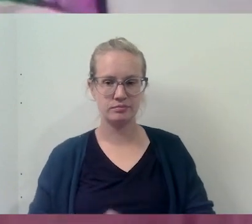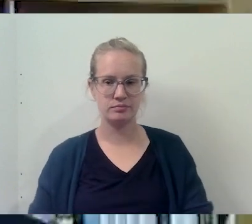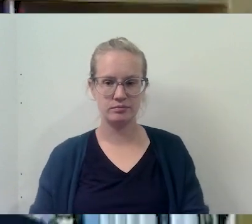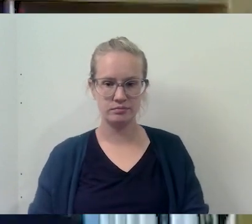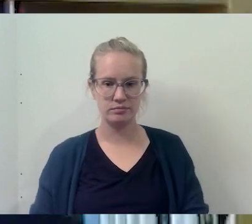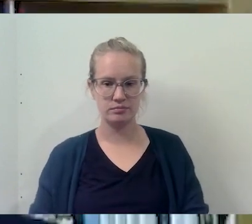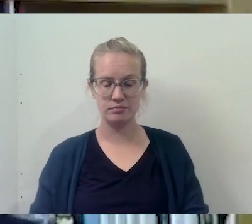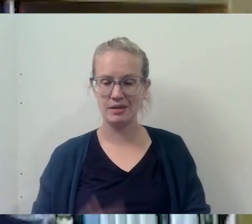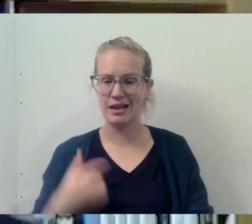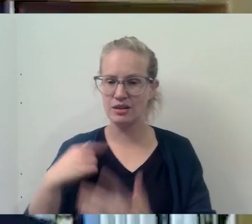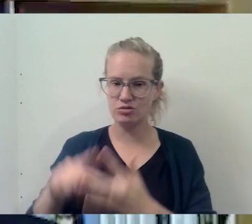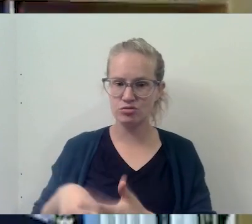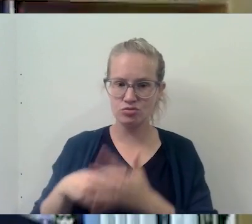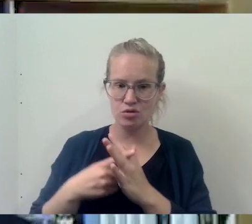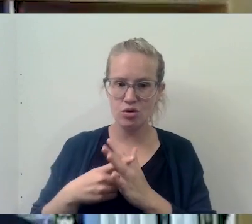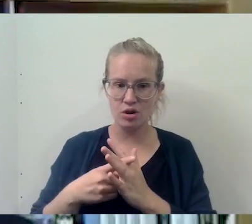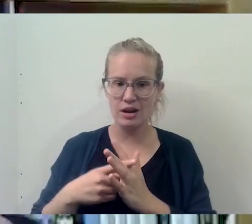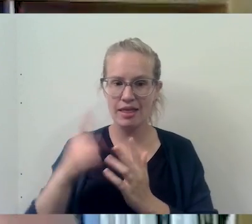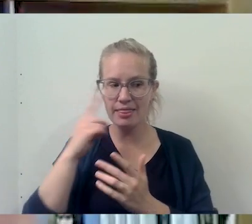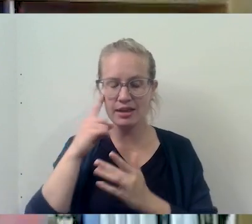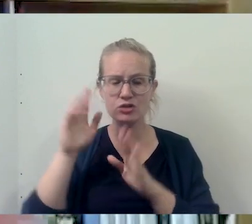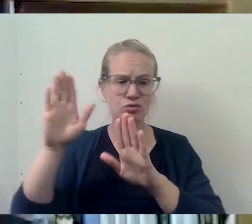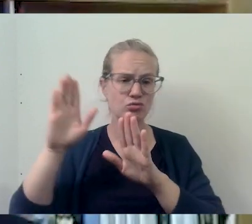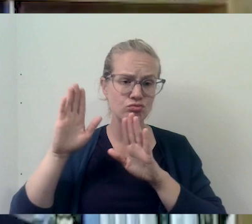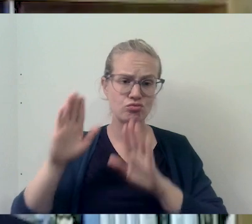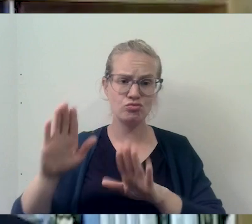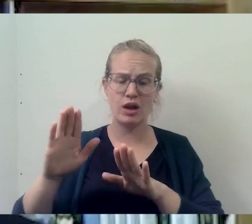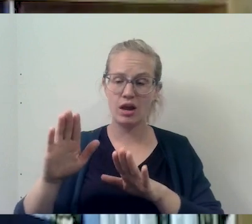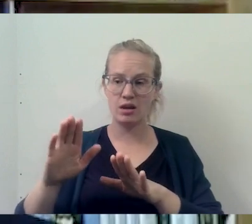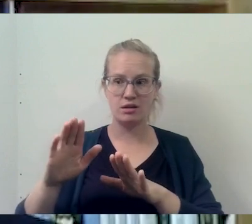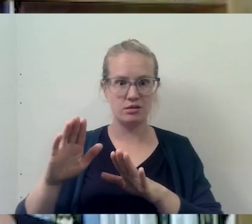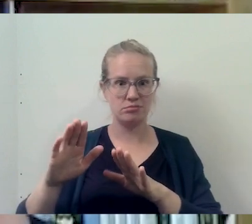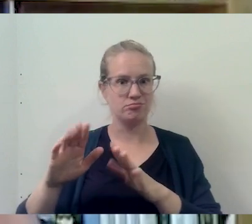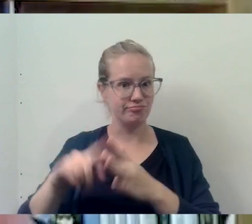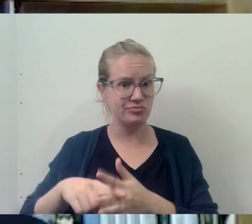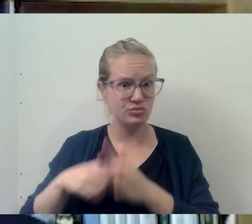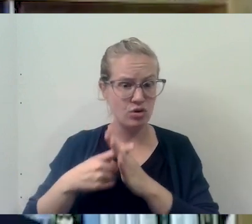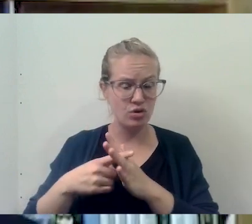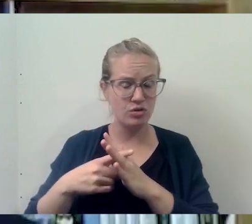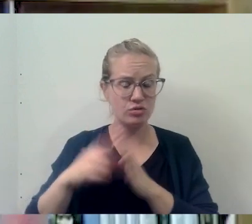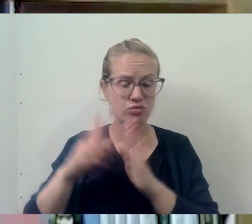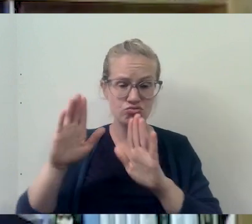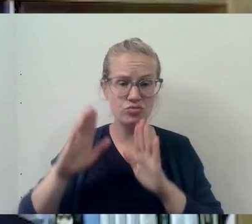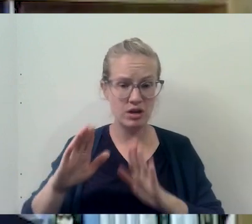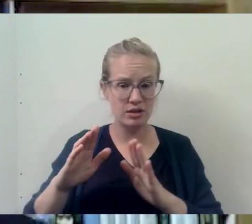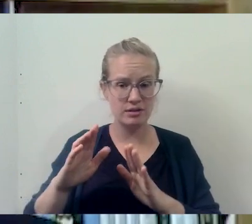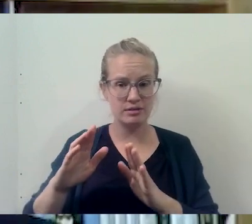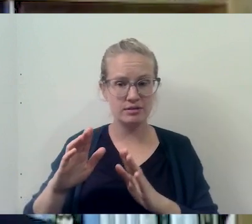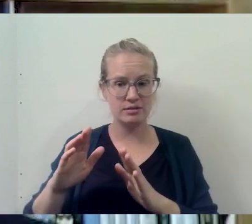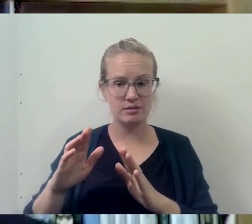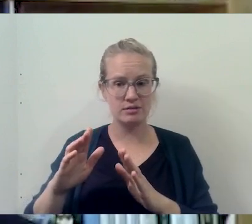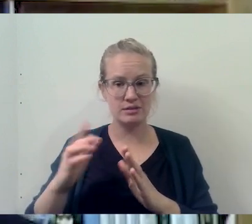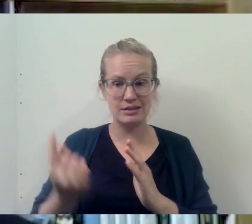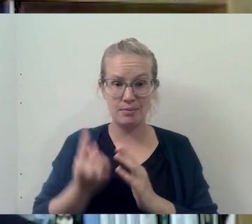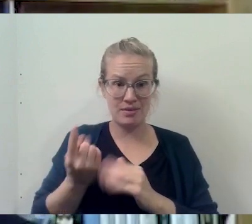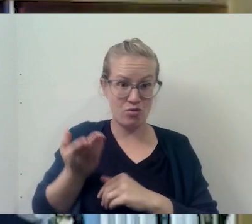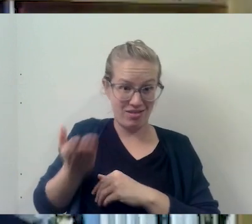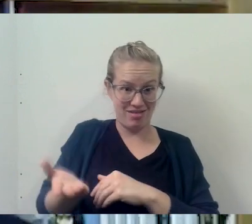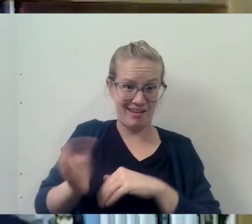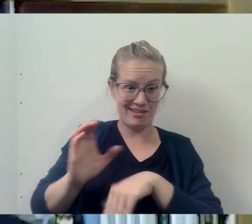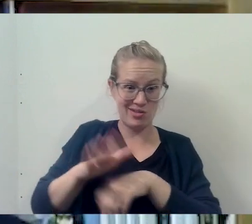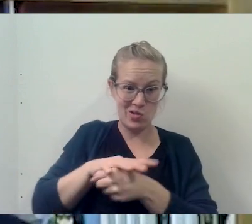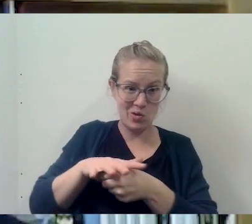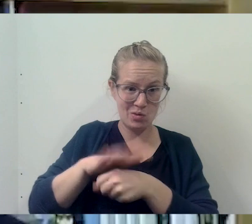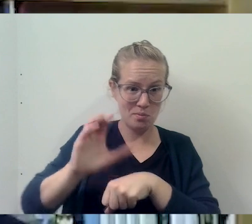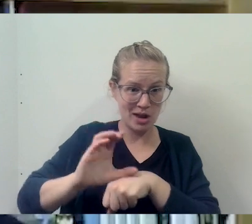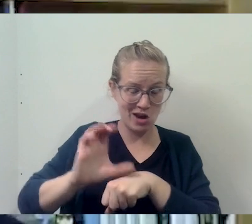Well, I'll get started. Um, I, you know, I think it's a great movement. I, I think it's a great, to have, um, something right there in the